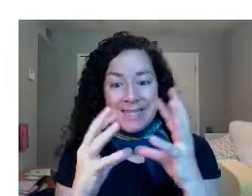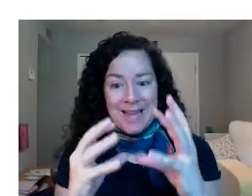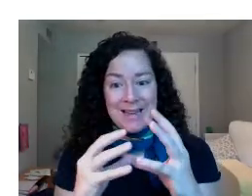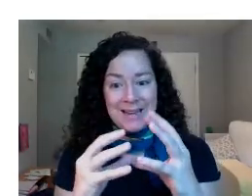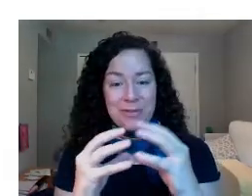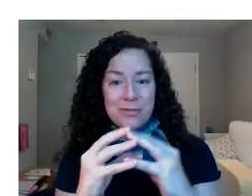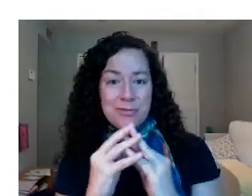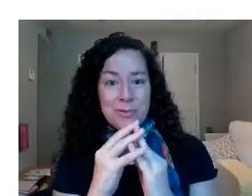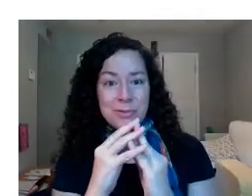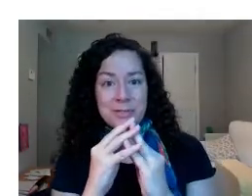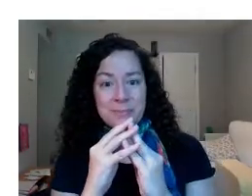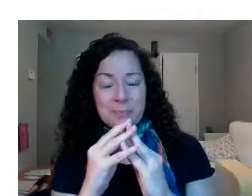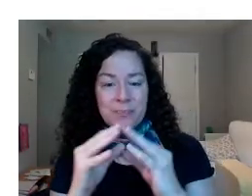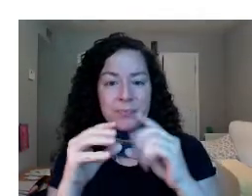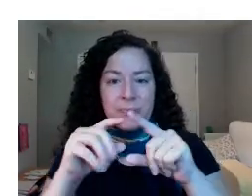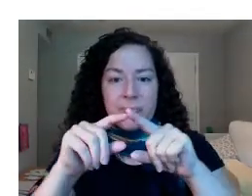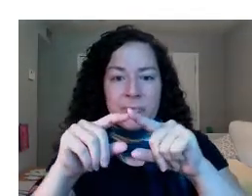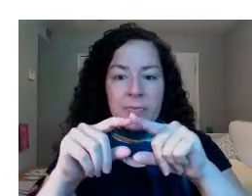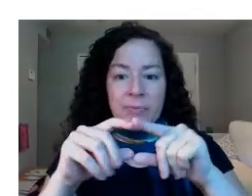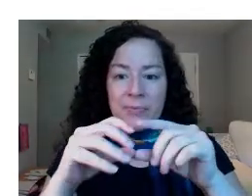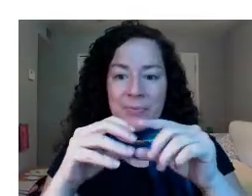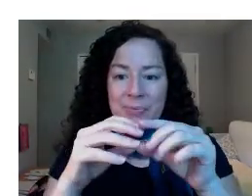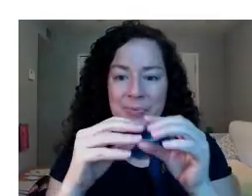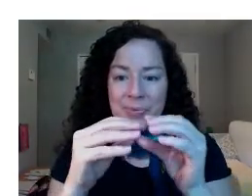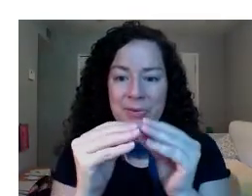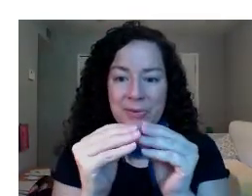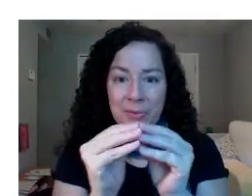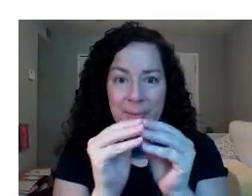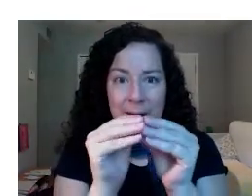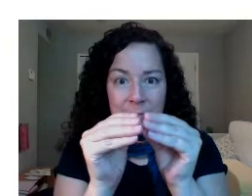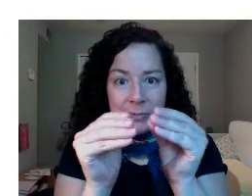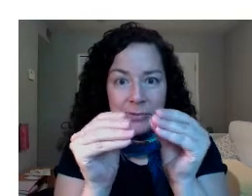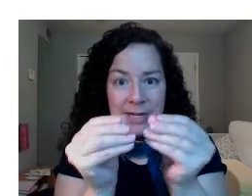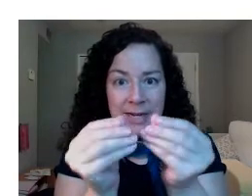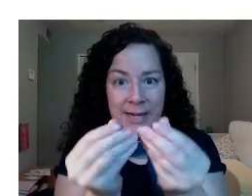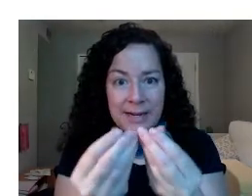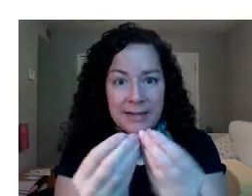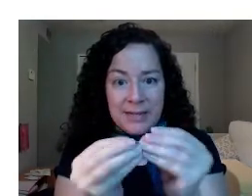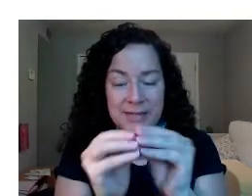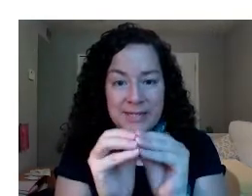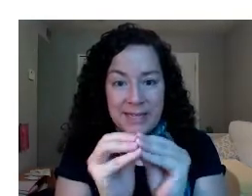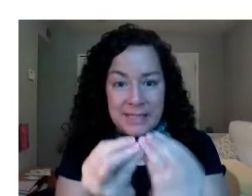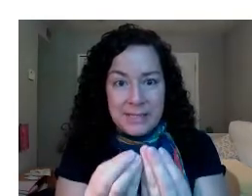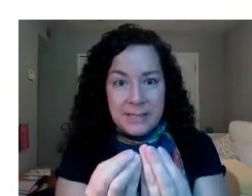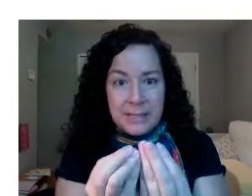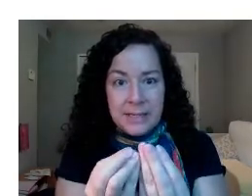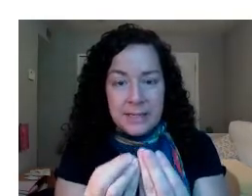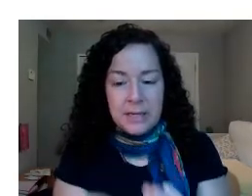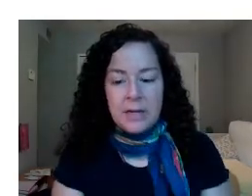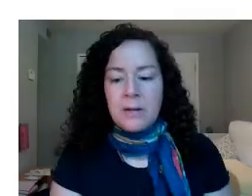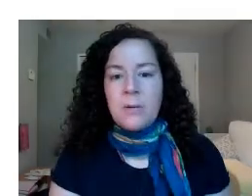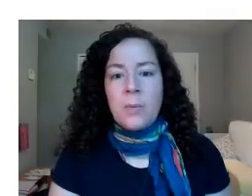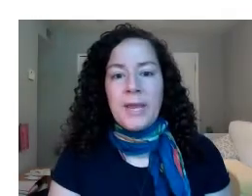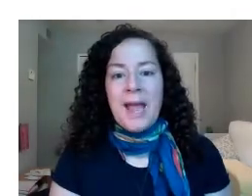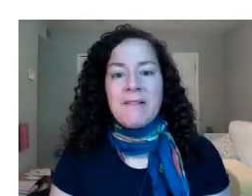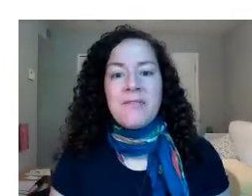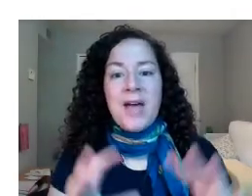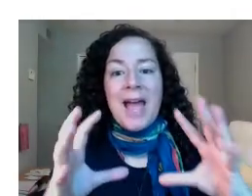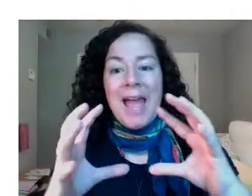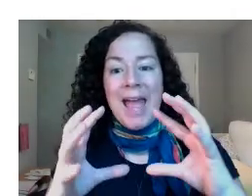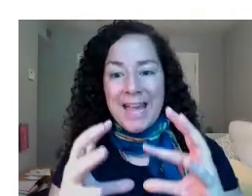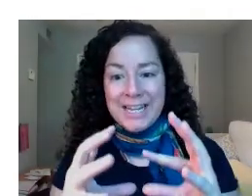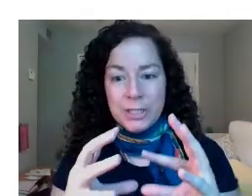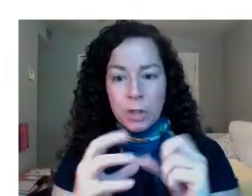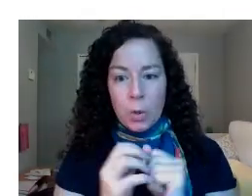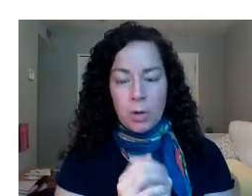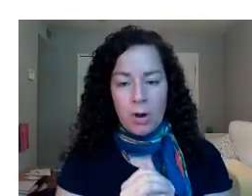Inside the fruit, surrounding the seeds, we have